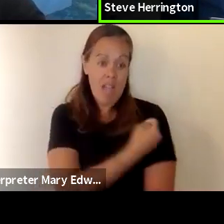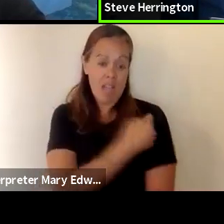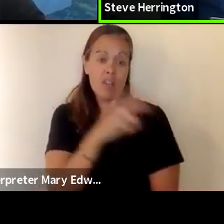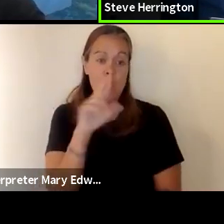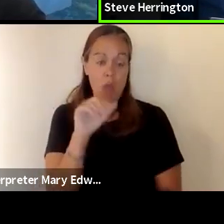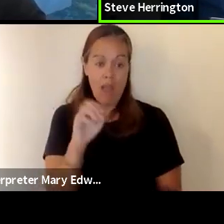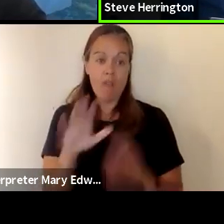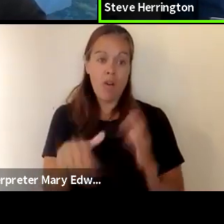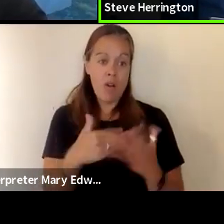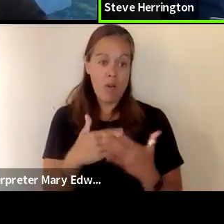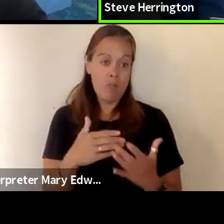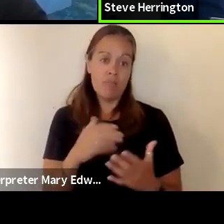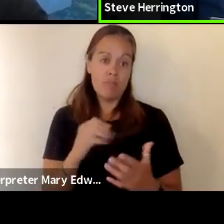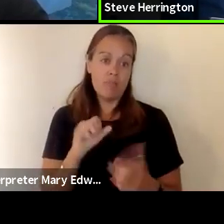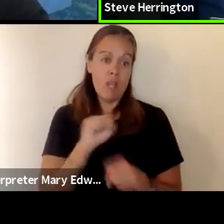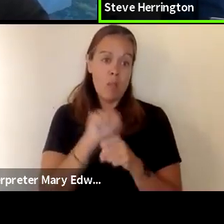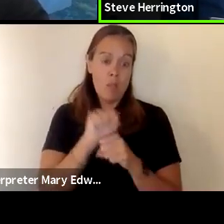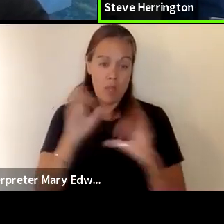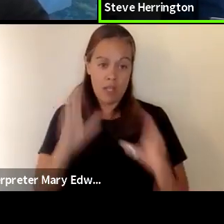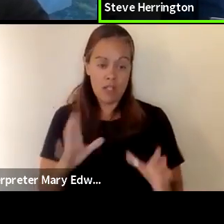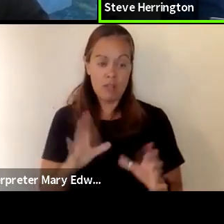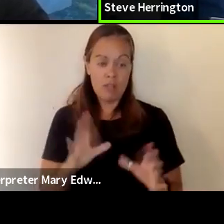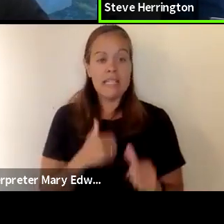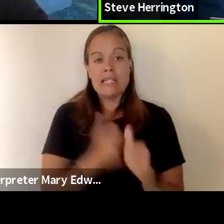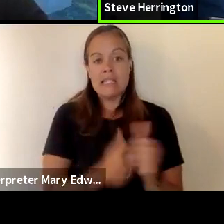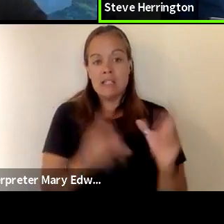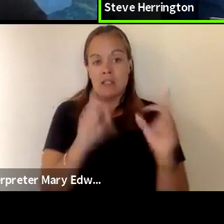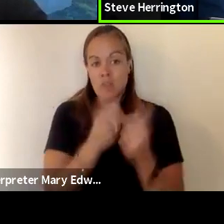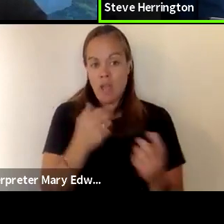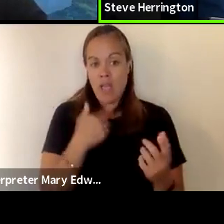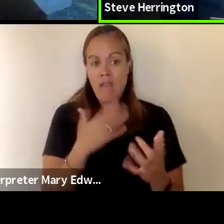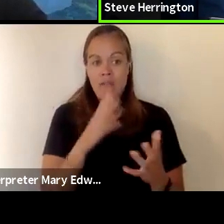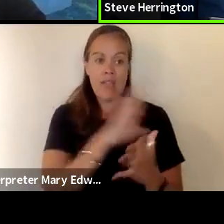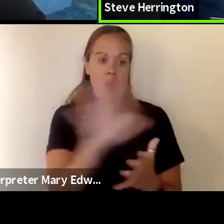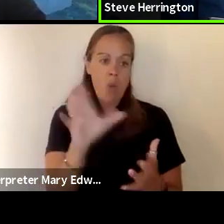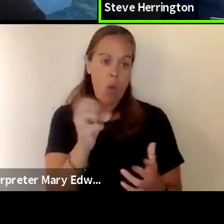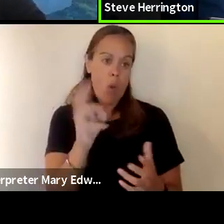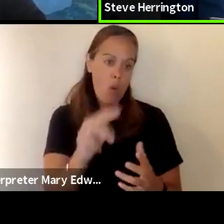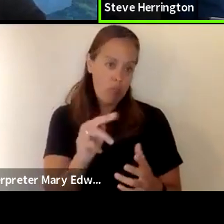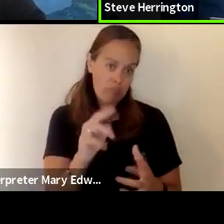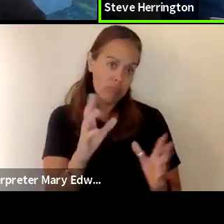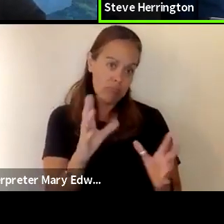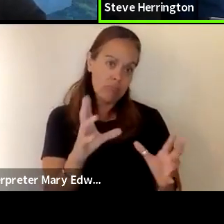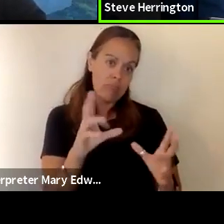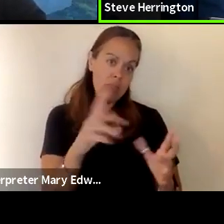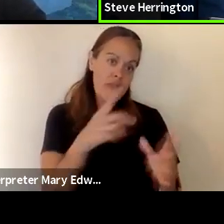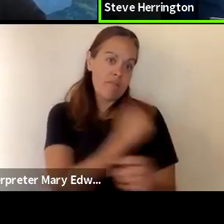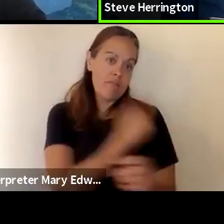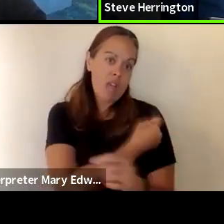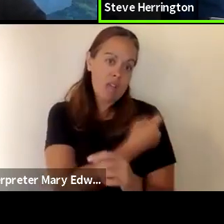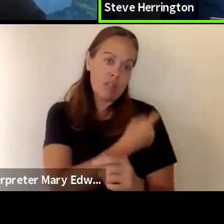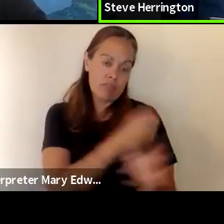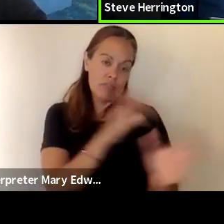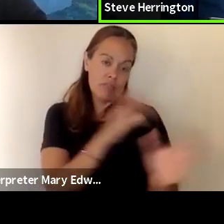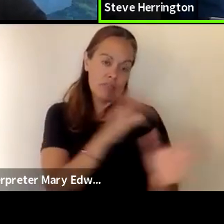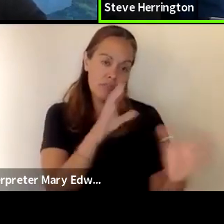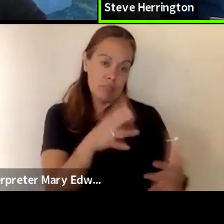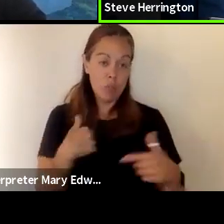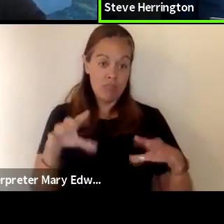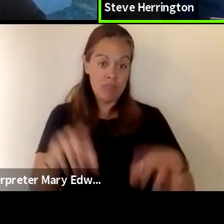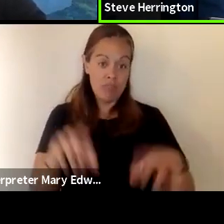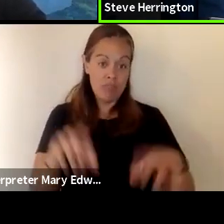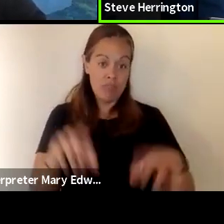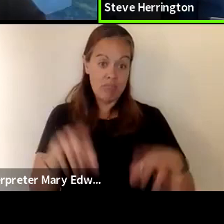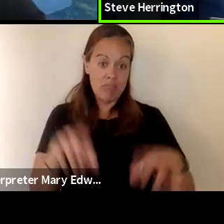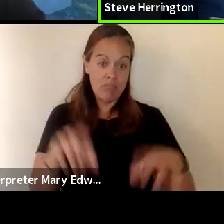of our employee group now each district has their own vaccination rate we hosted uh through dr shimby's cooperation and